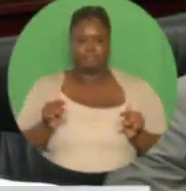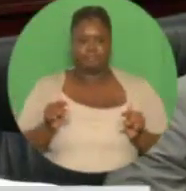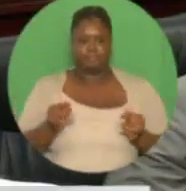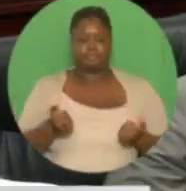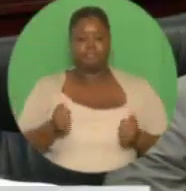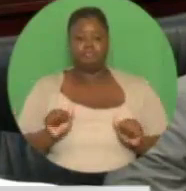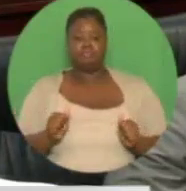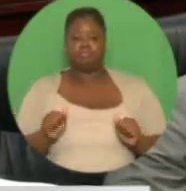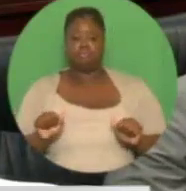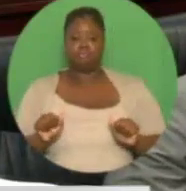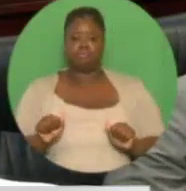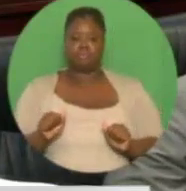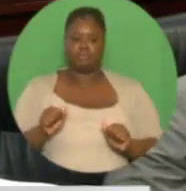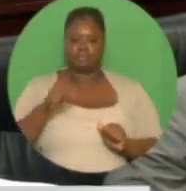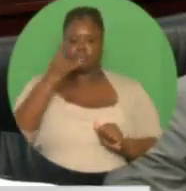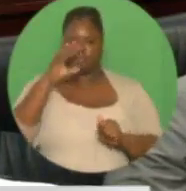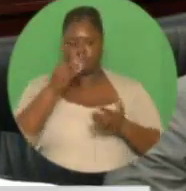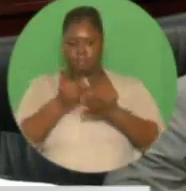international opportunities.